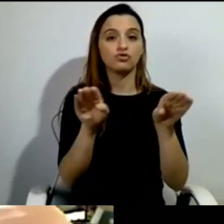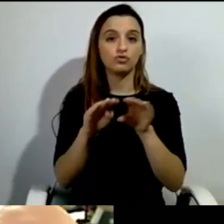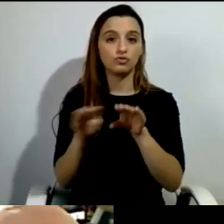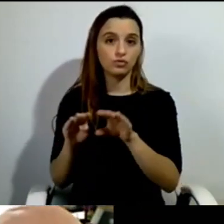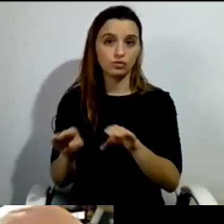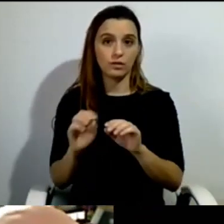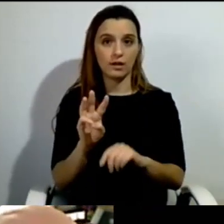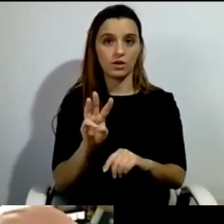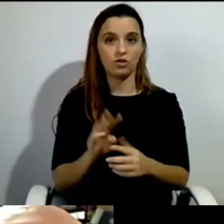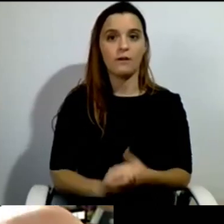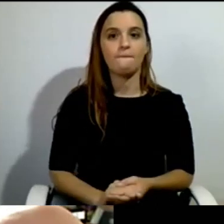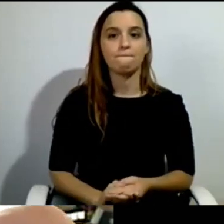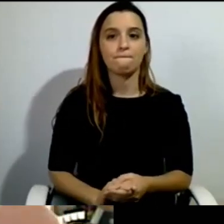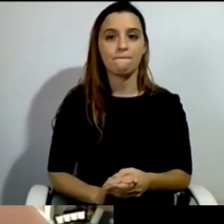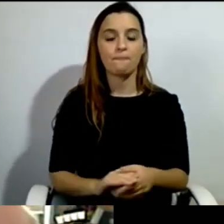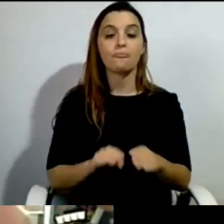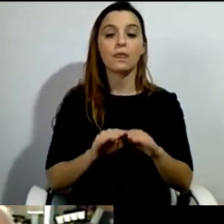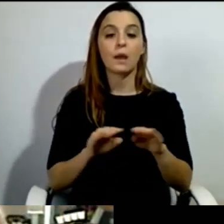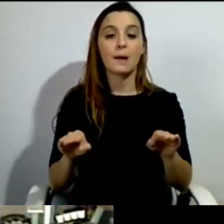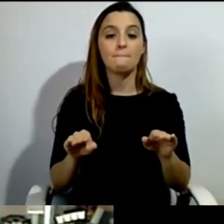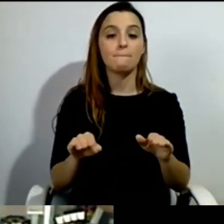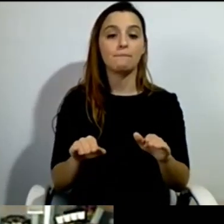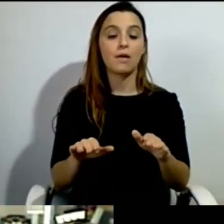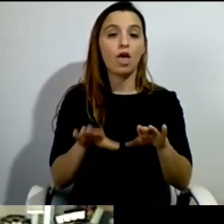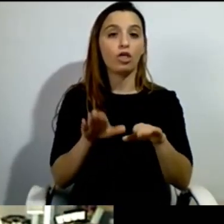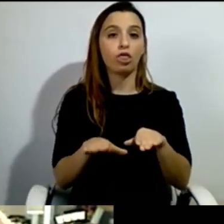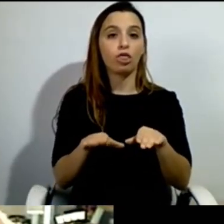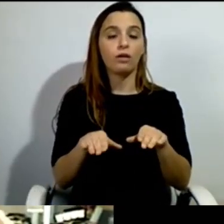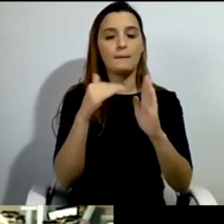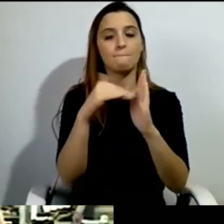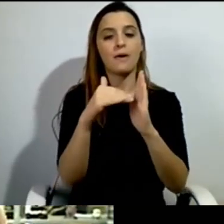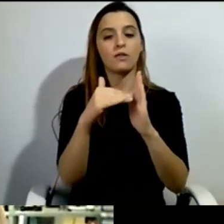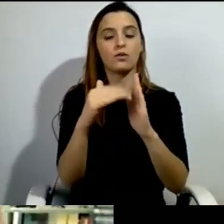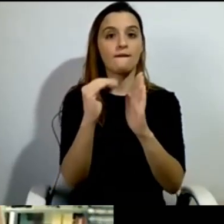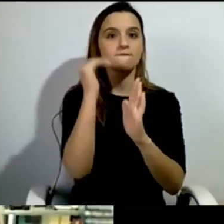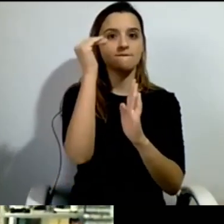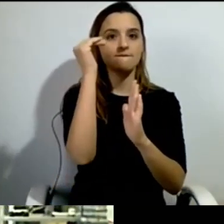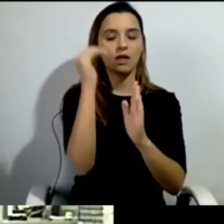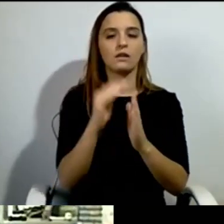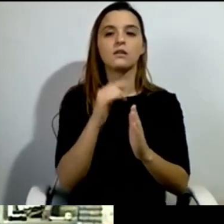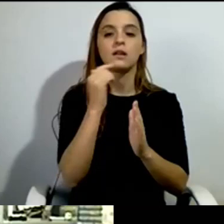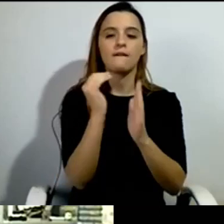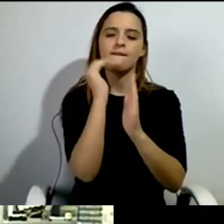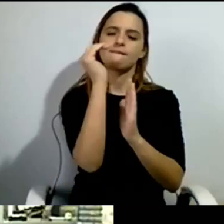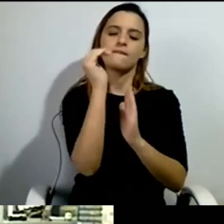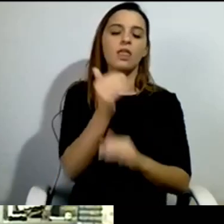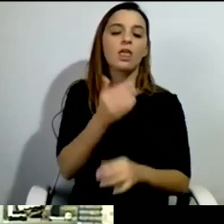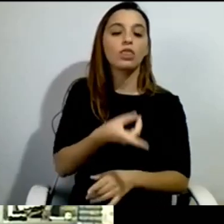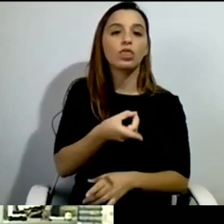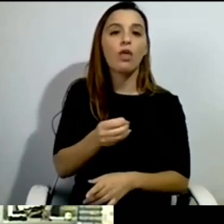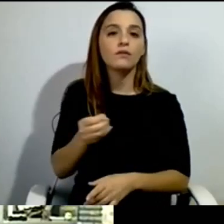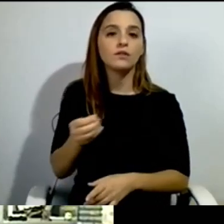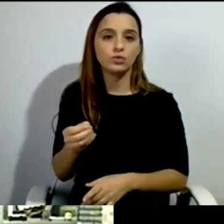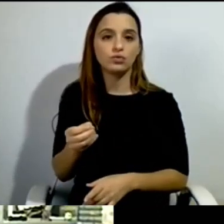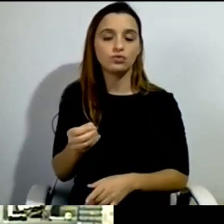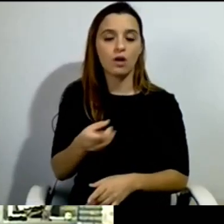level. The high level was about 900 euro monthly. So, the basic idea that you have